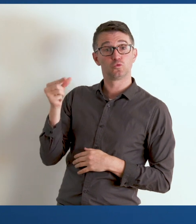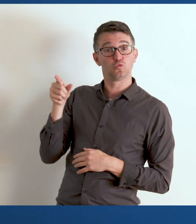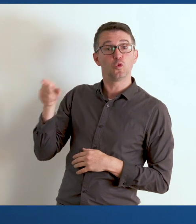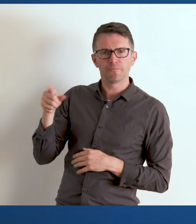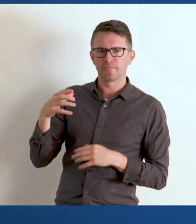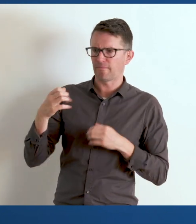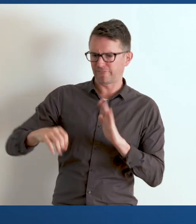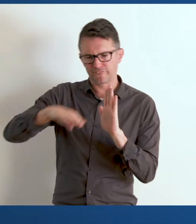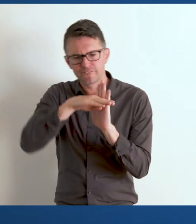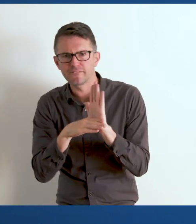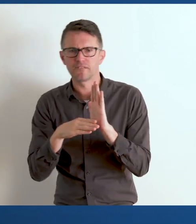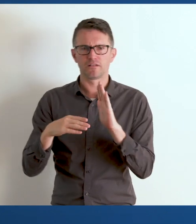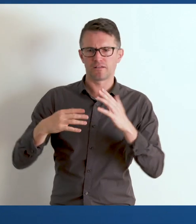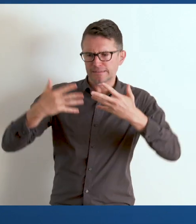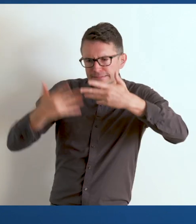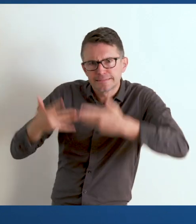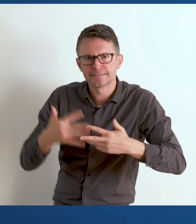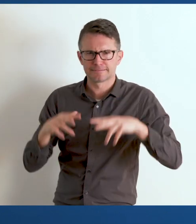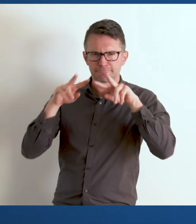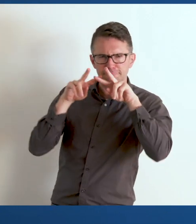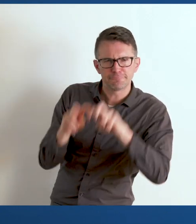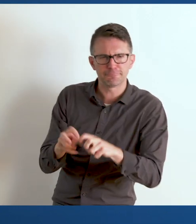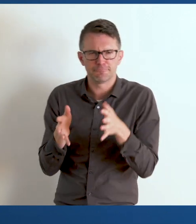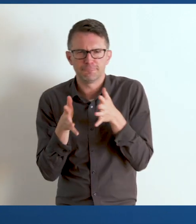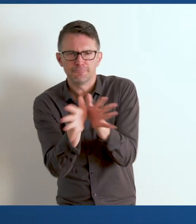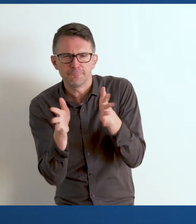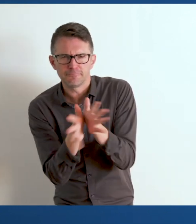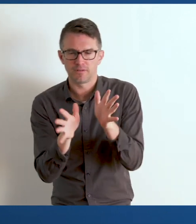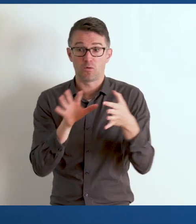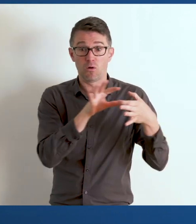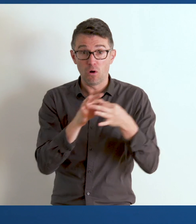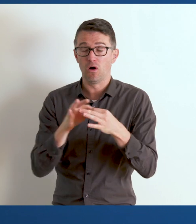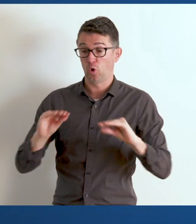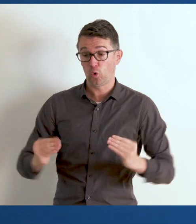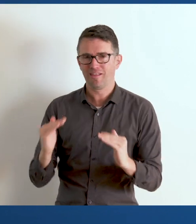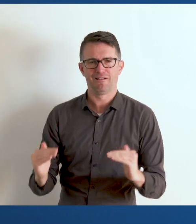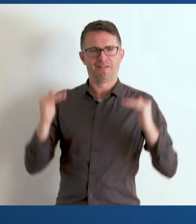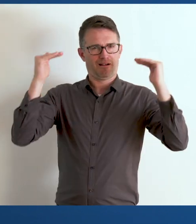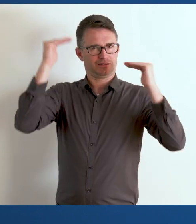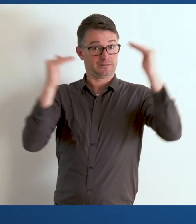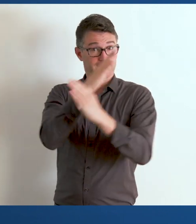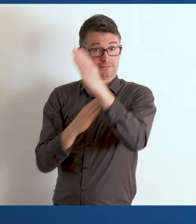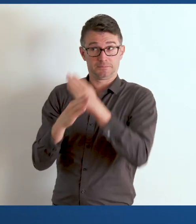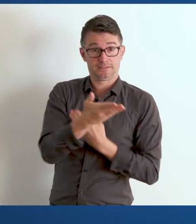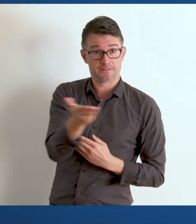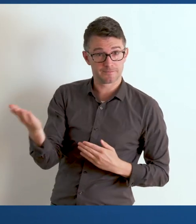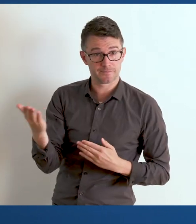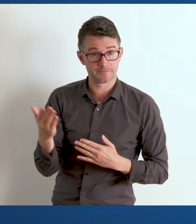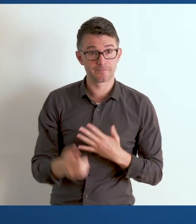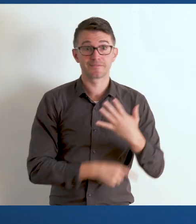Group on Disability Statistics to develop a module that can be used to collect information on adults with disabilities.